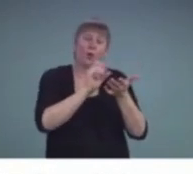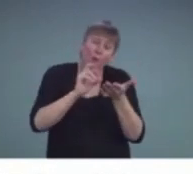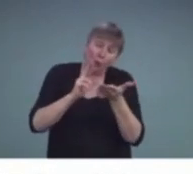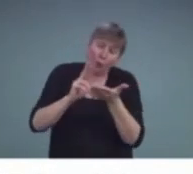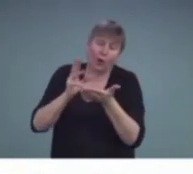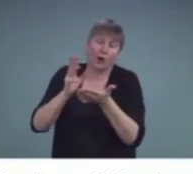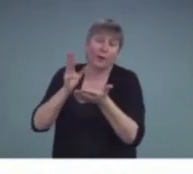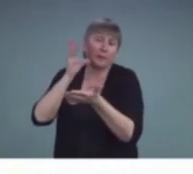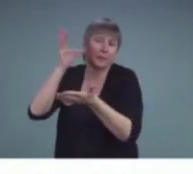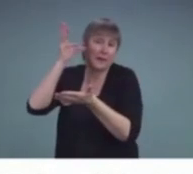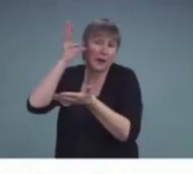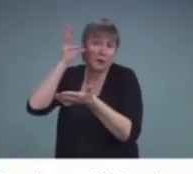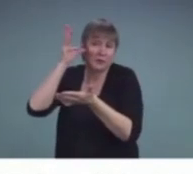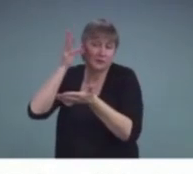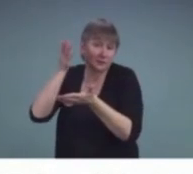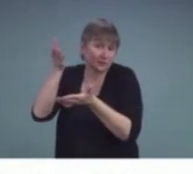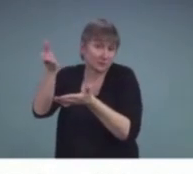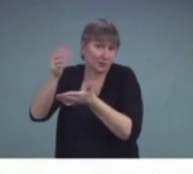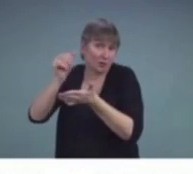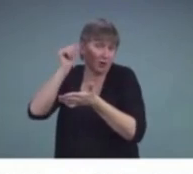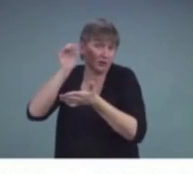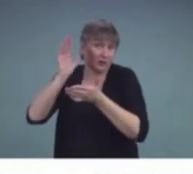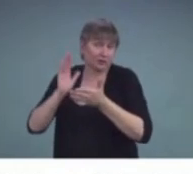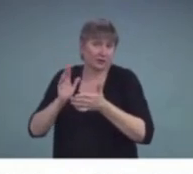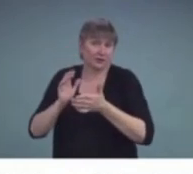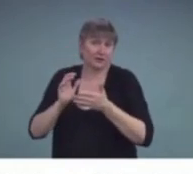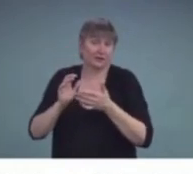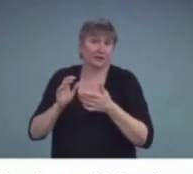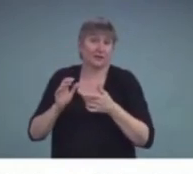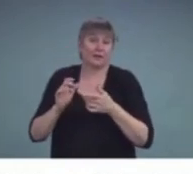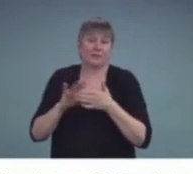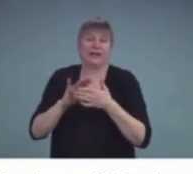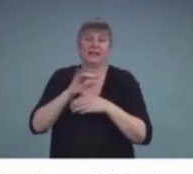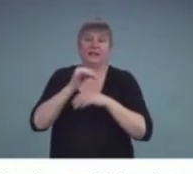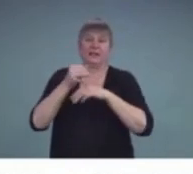paid for by his insurance.